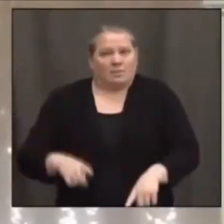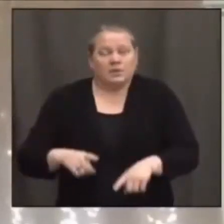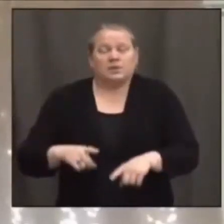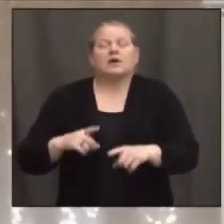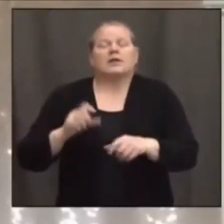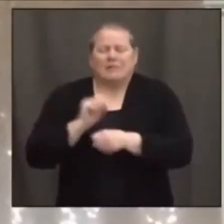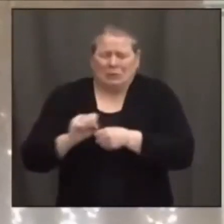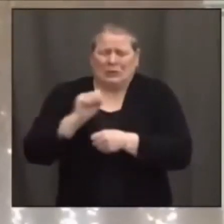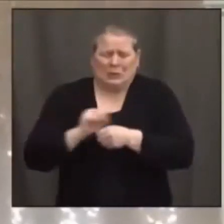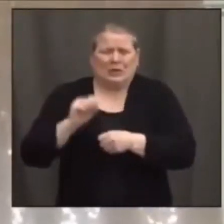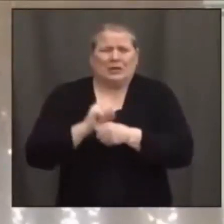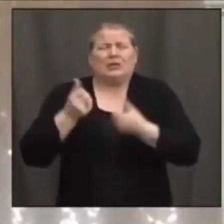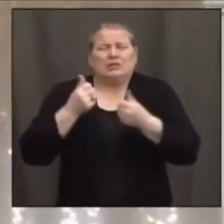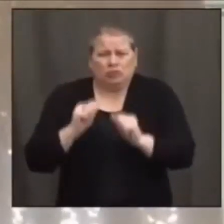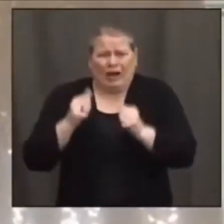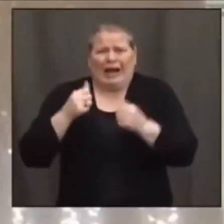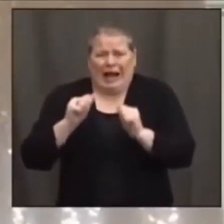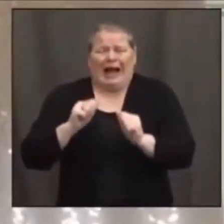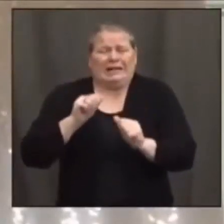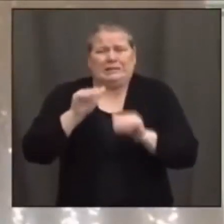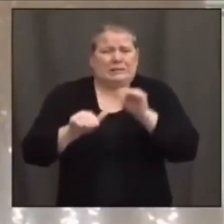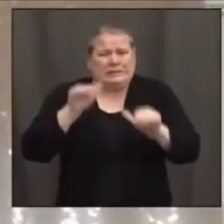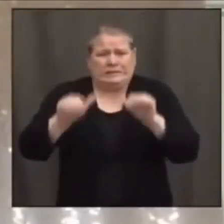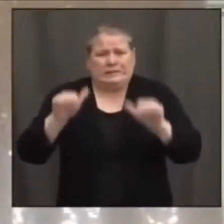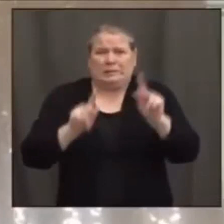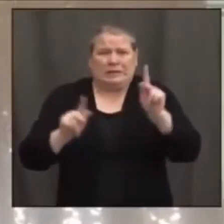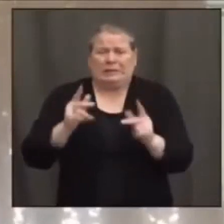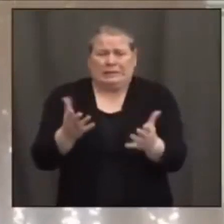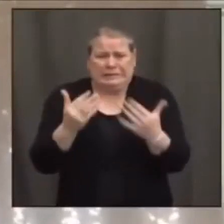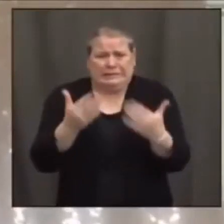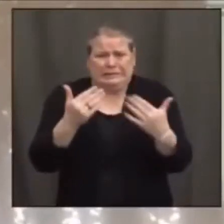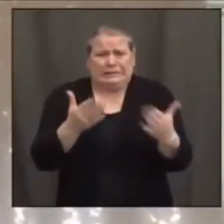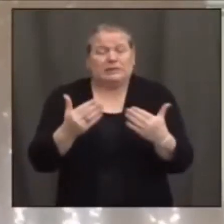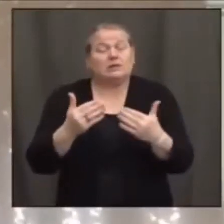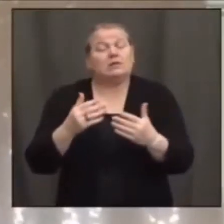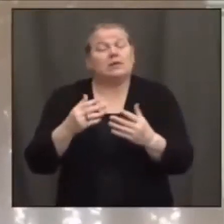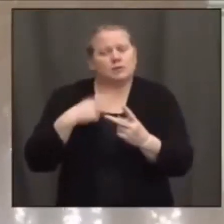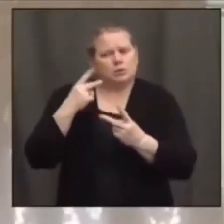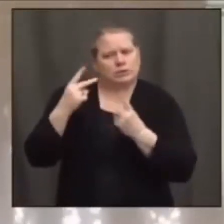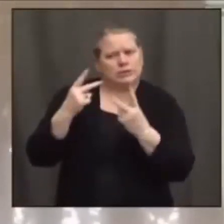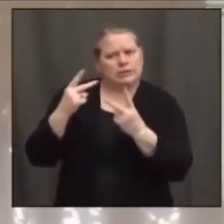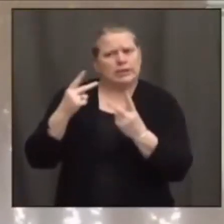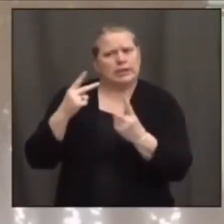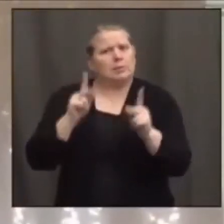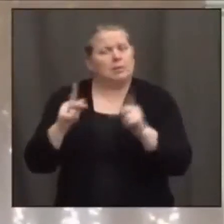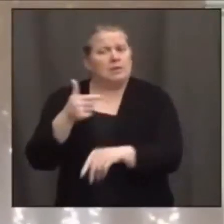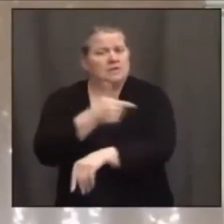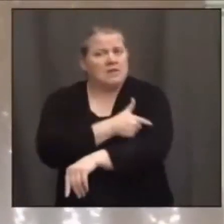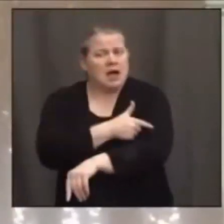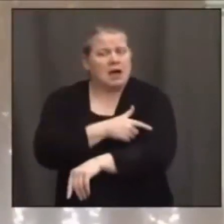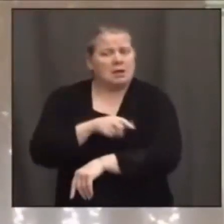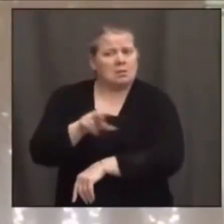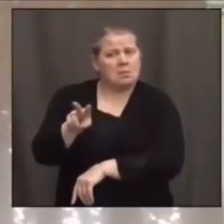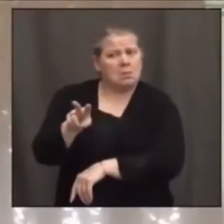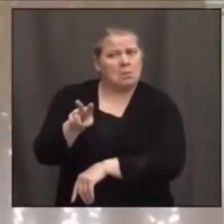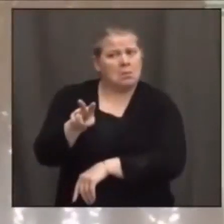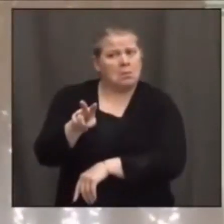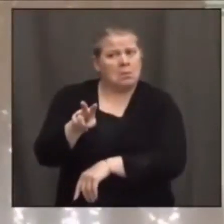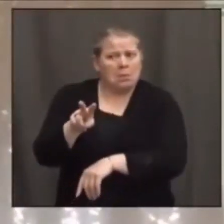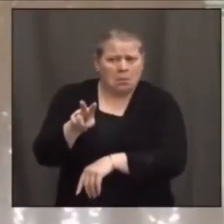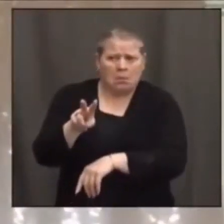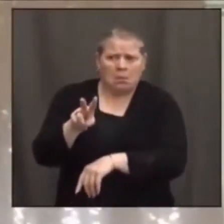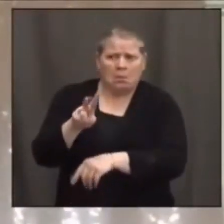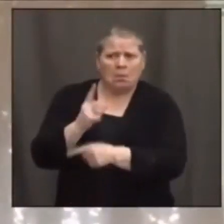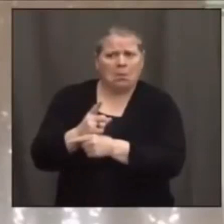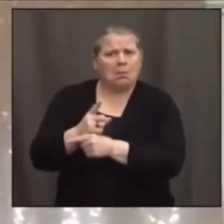be vaccinated and not suffer some strange illness or death or go about life as normal,